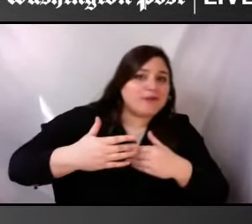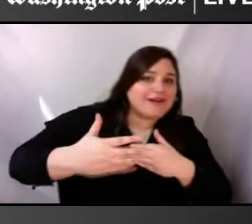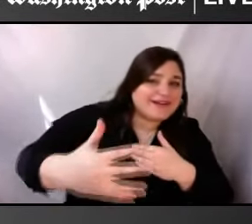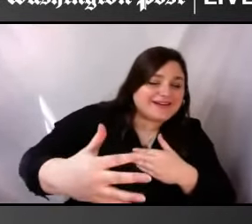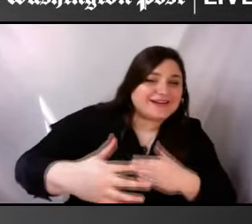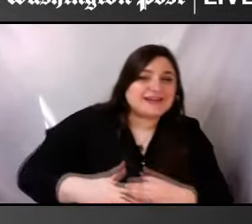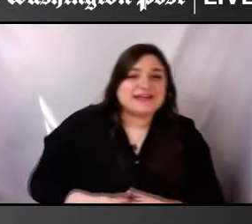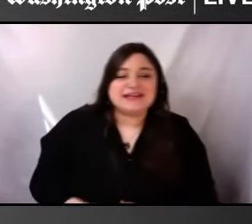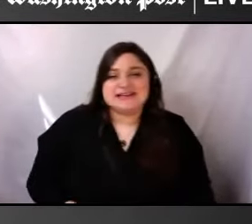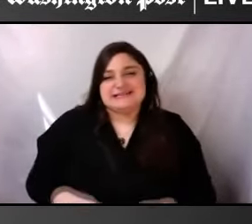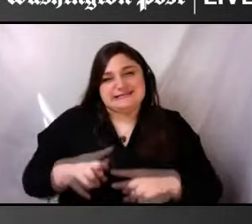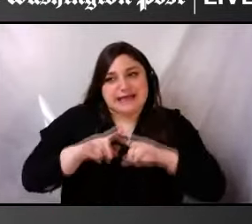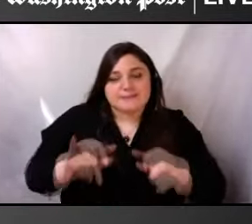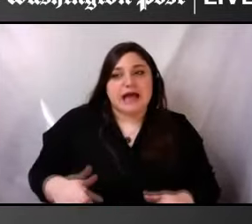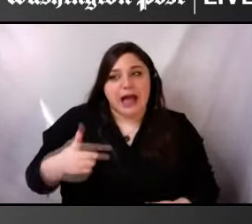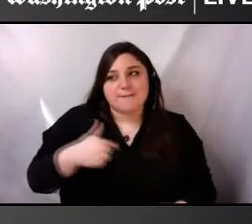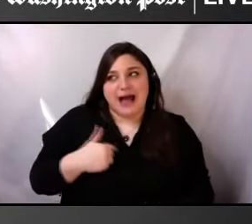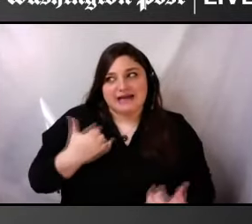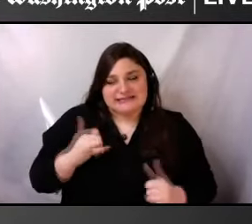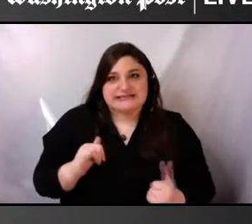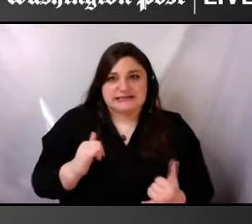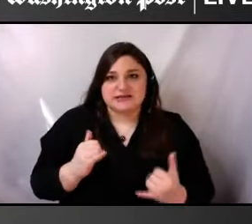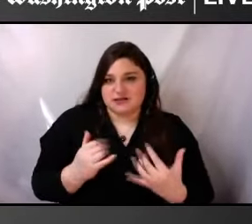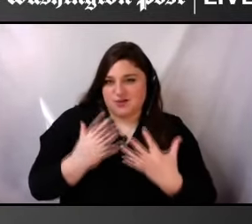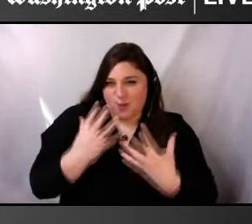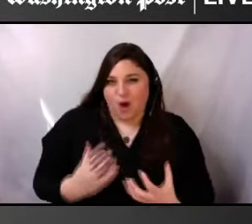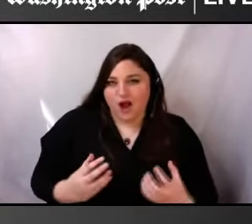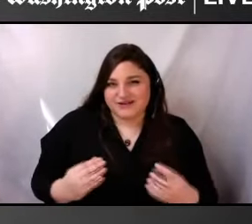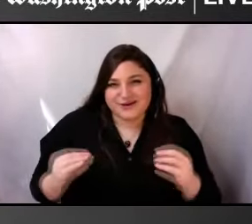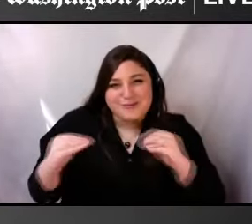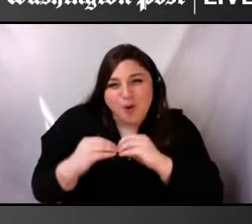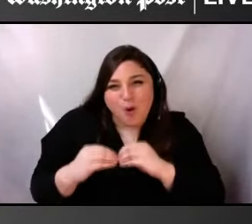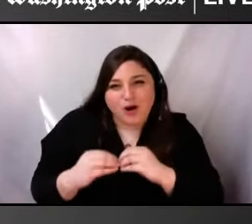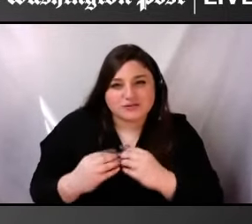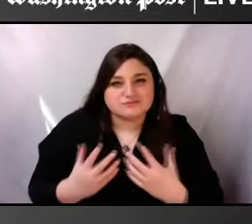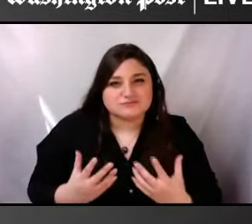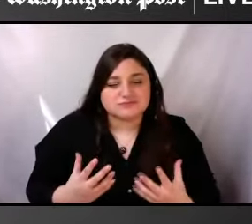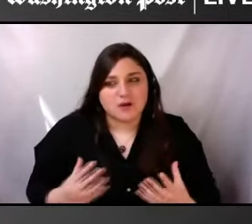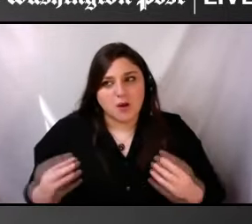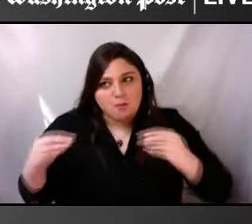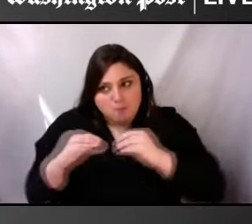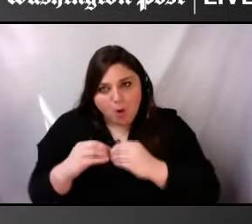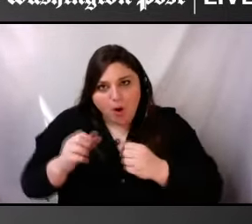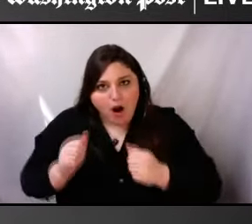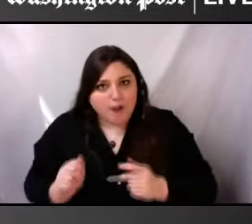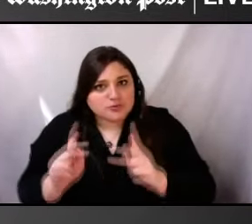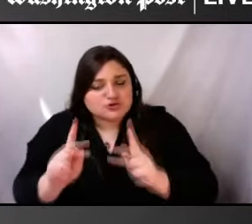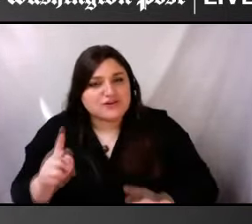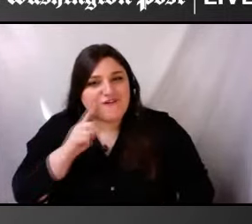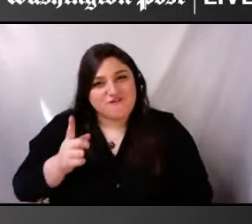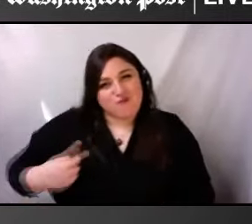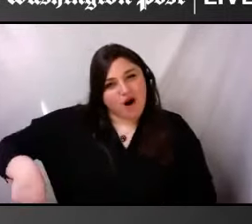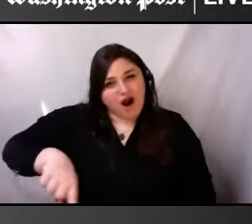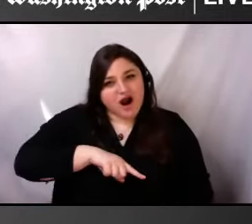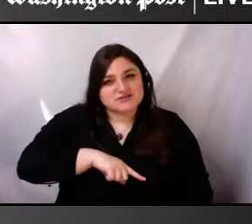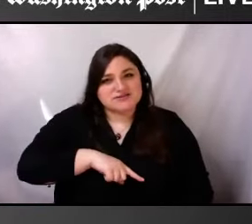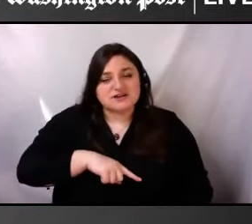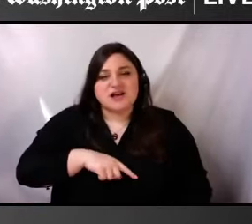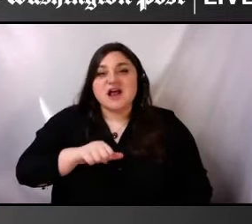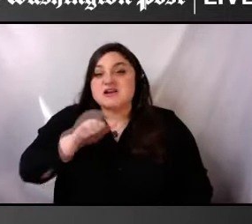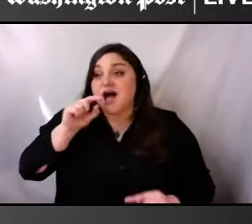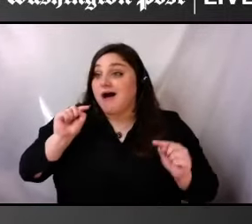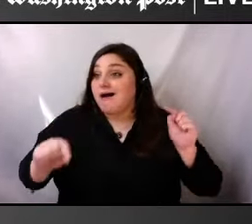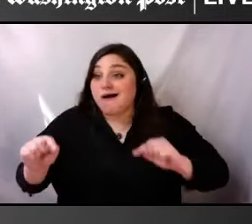to be more, um, desiring there to be more opportunities, um, for us, for all of us, um, and to,